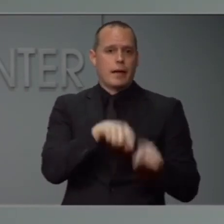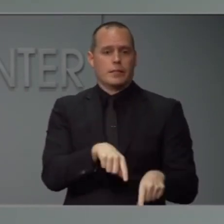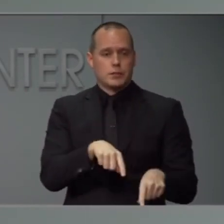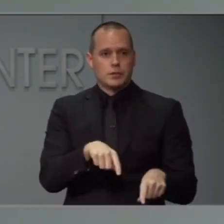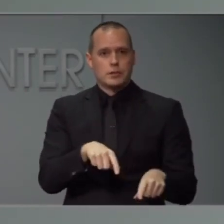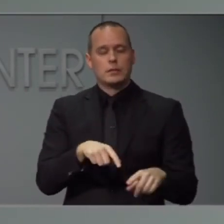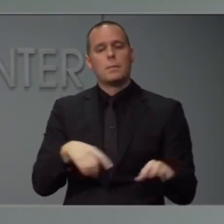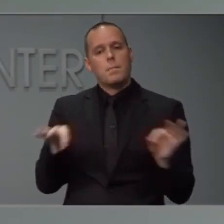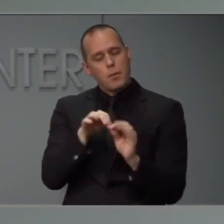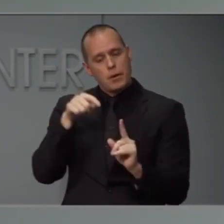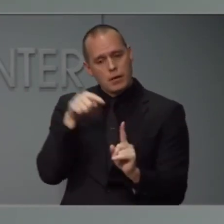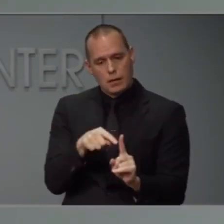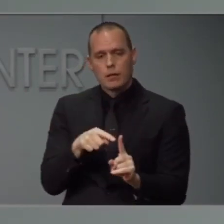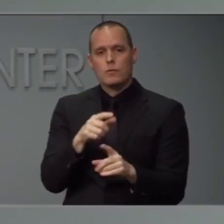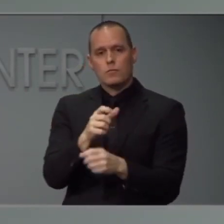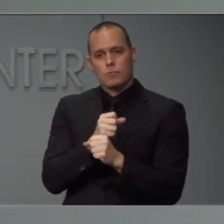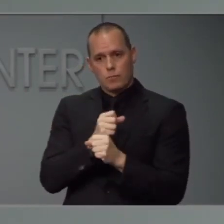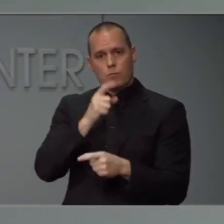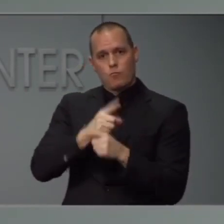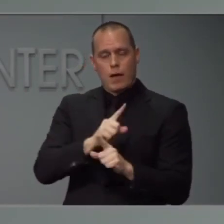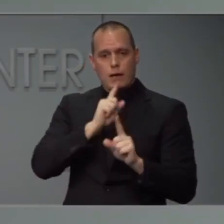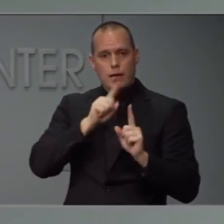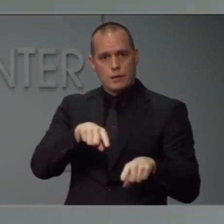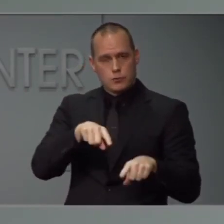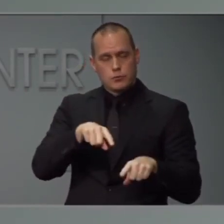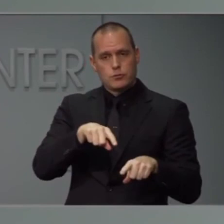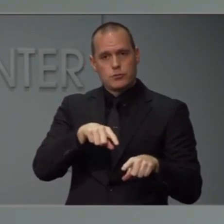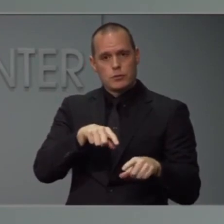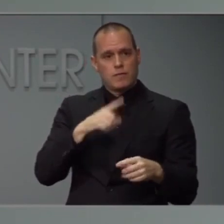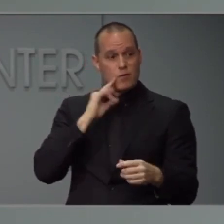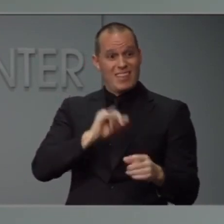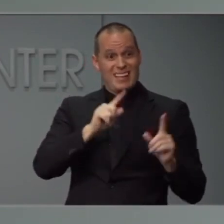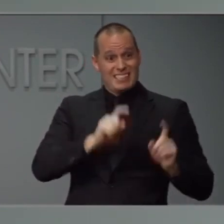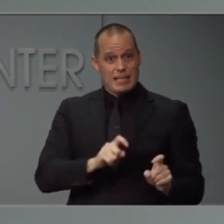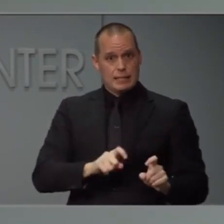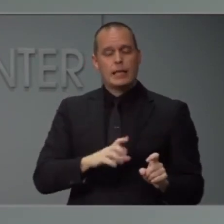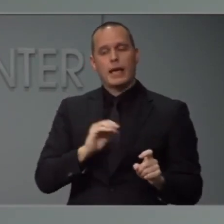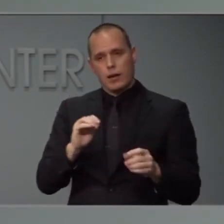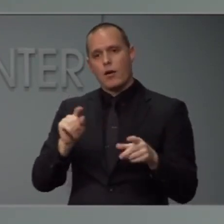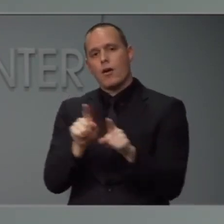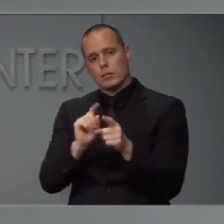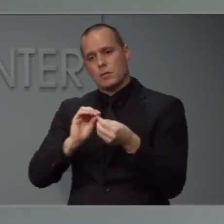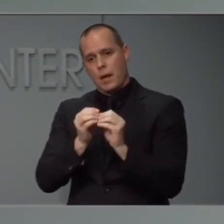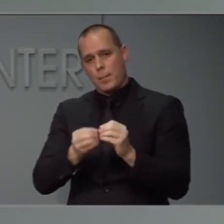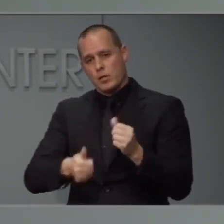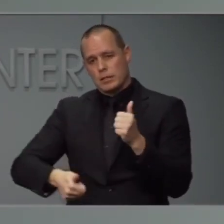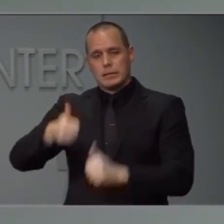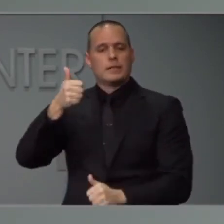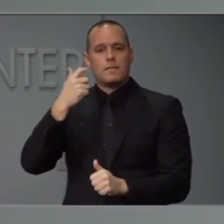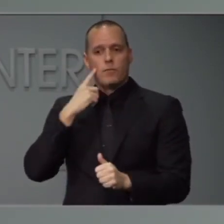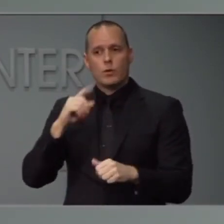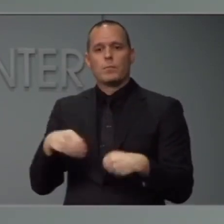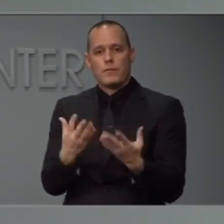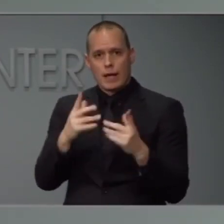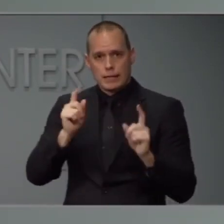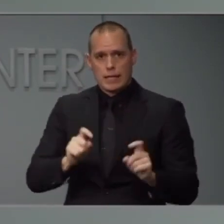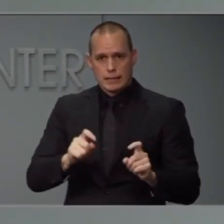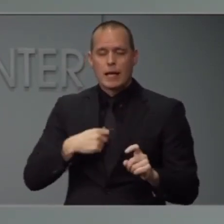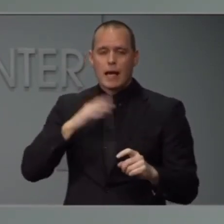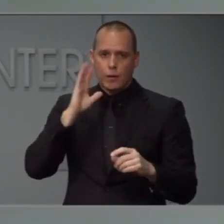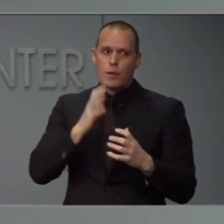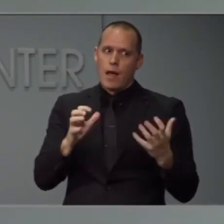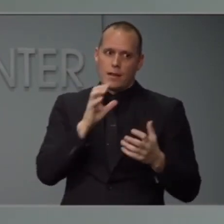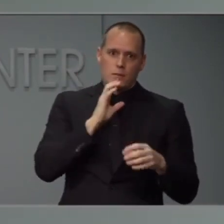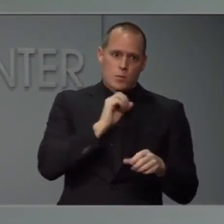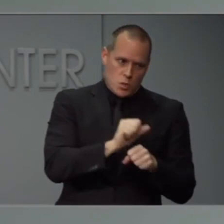works, but we also need to act quickly and ramp up our capacity. And so I know a lot of work going on around that